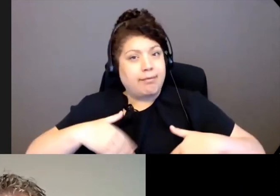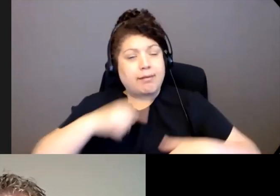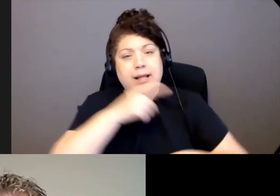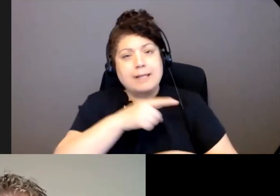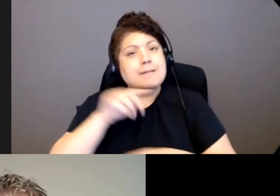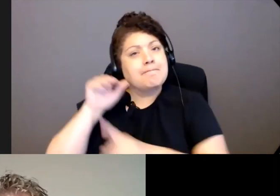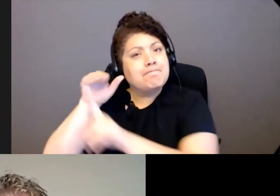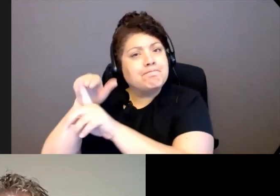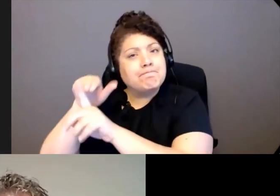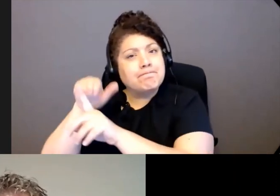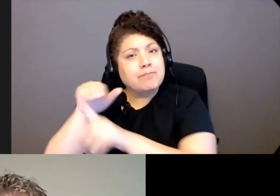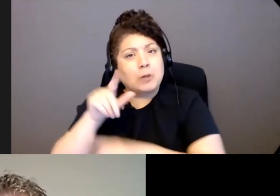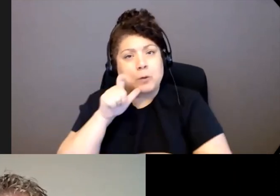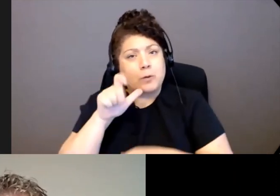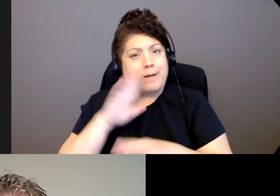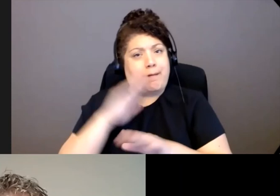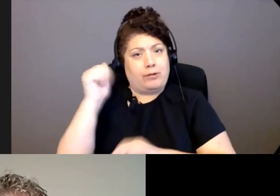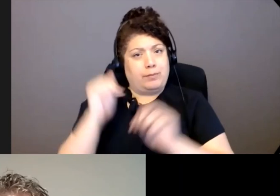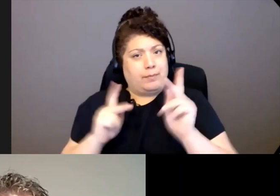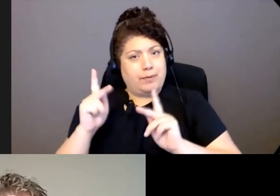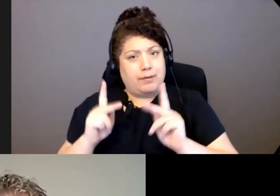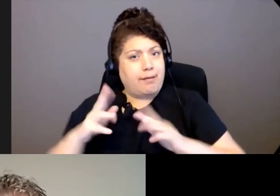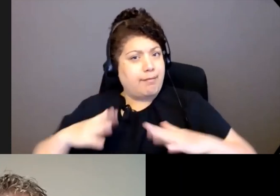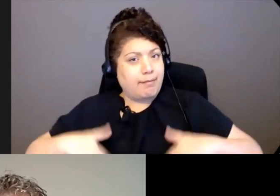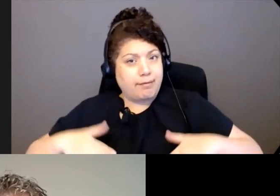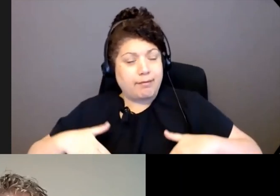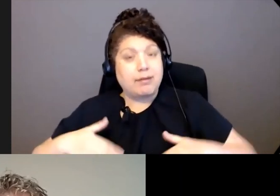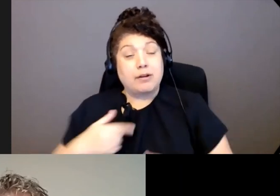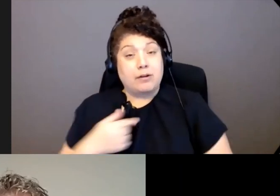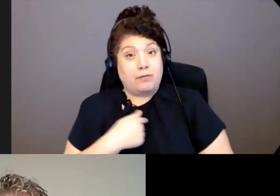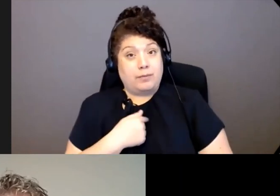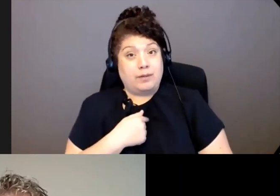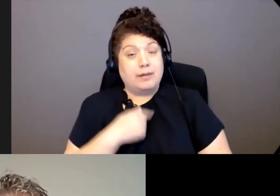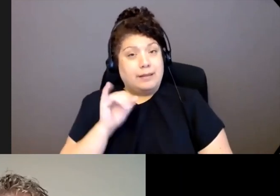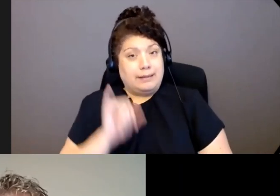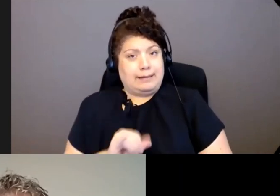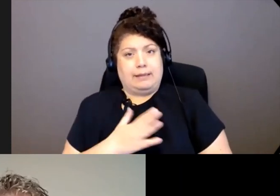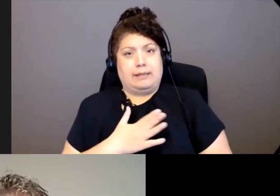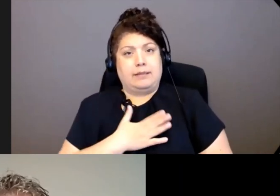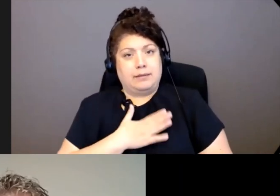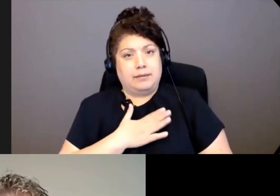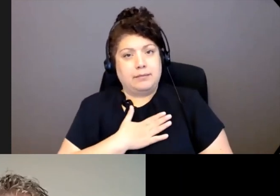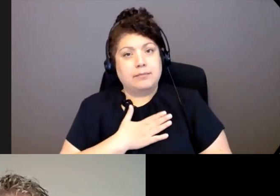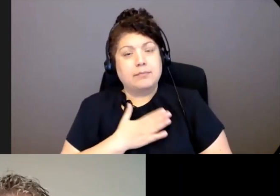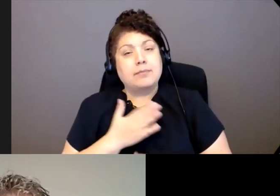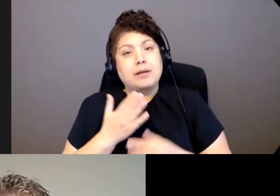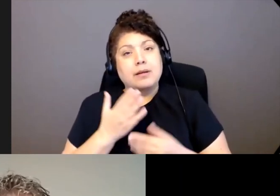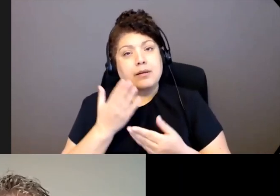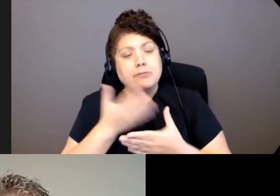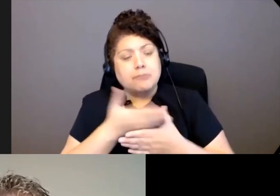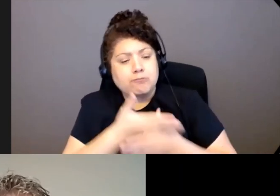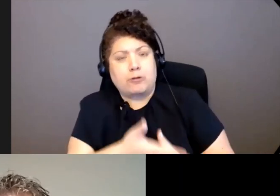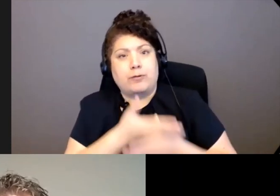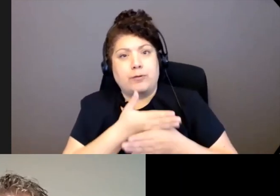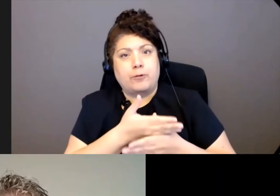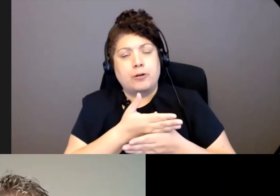And, you know, because, like, for me, that's what I do. I give out the wisdom that I know